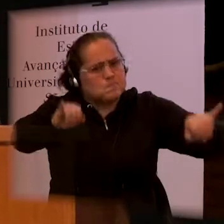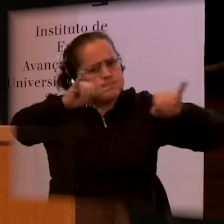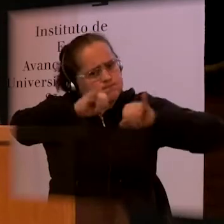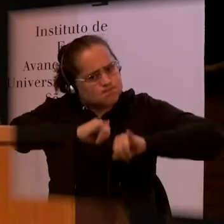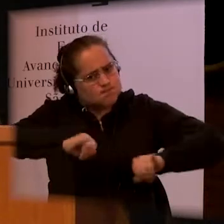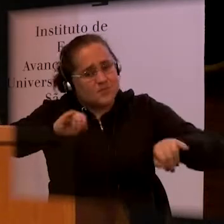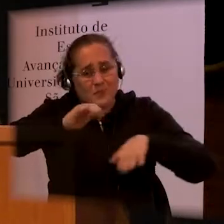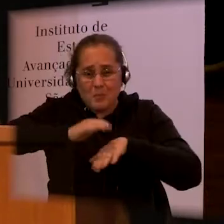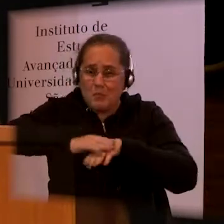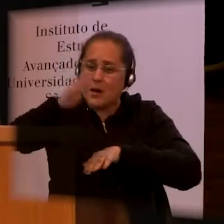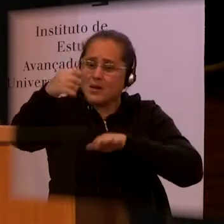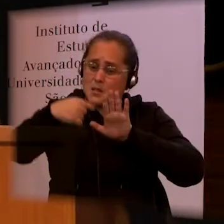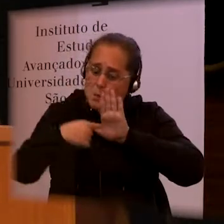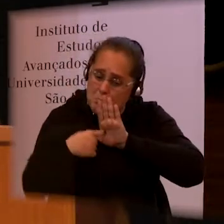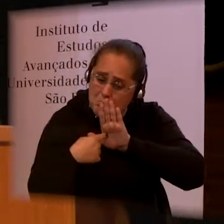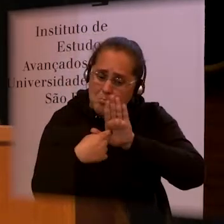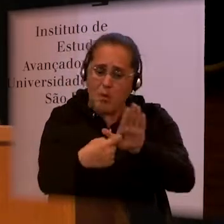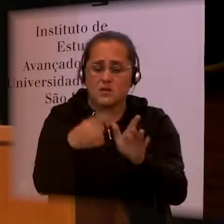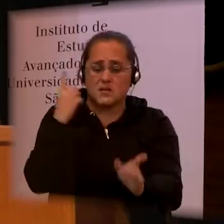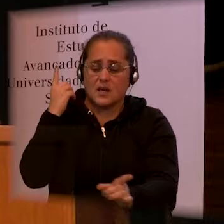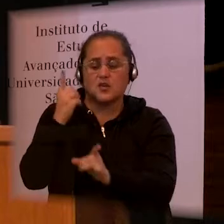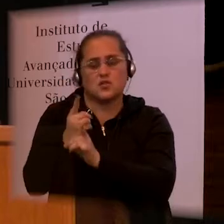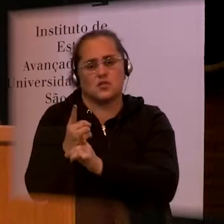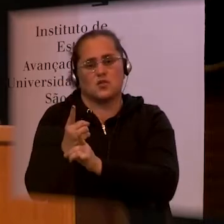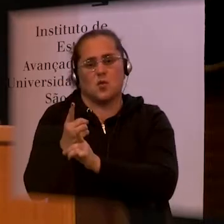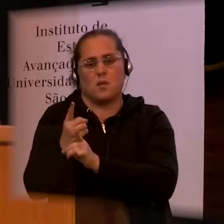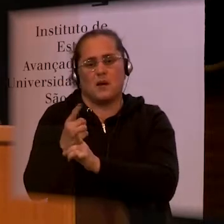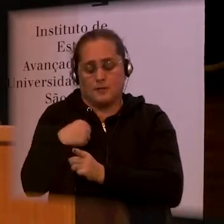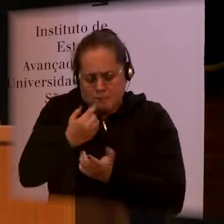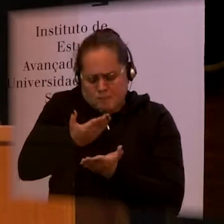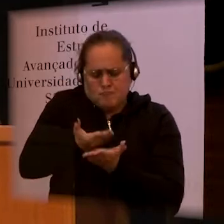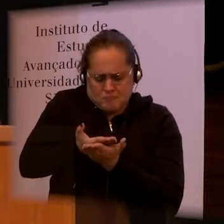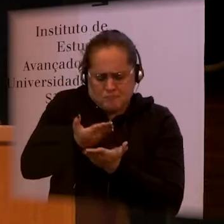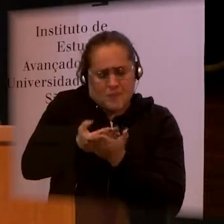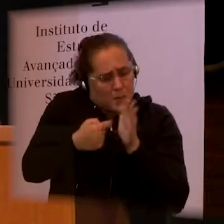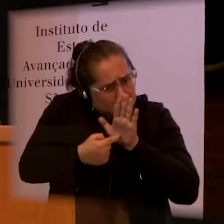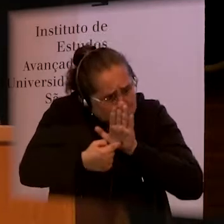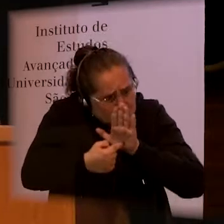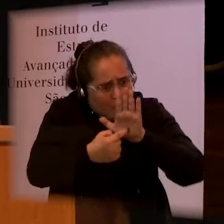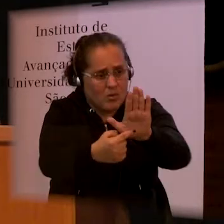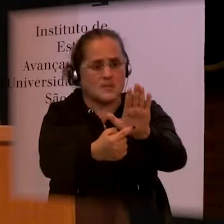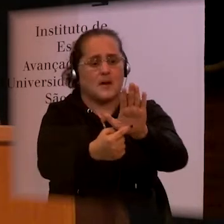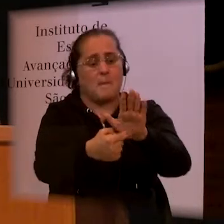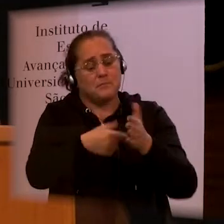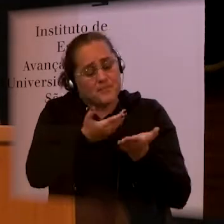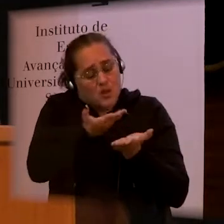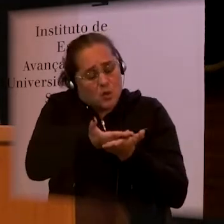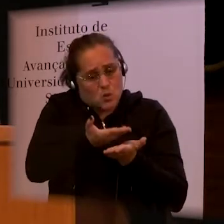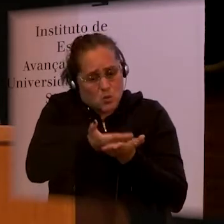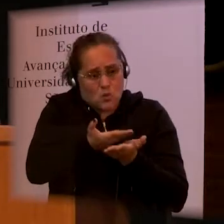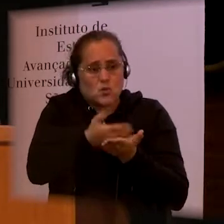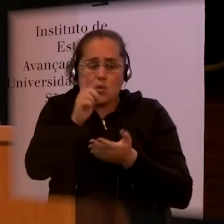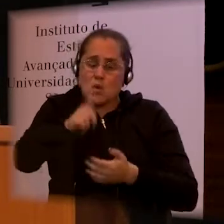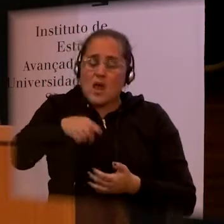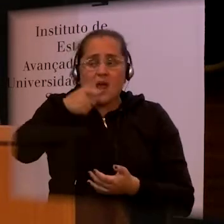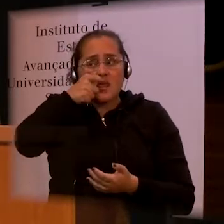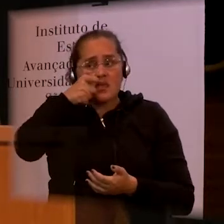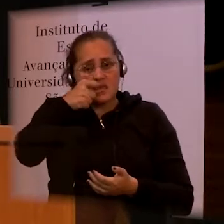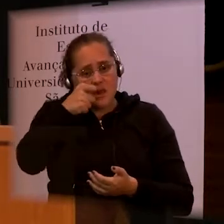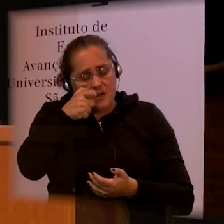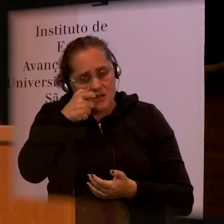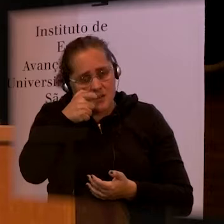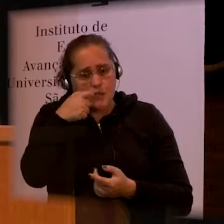good practice a lot more. And the WHO is very interested in scaling up rehabilitation services. And having more